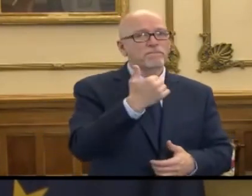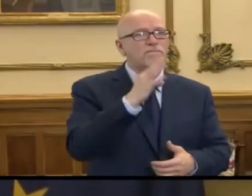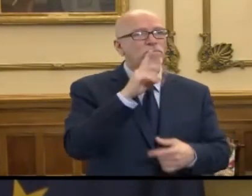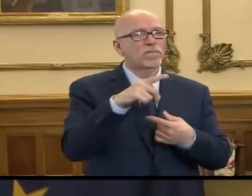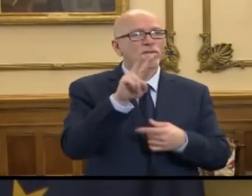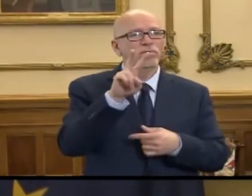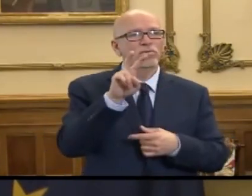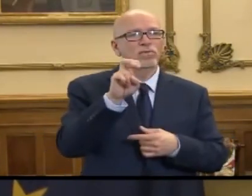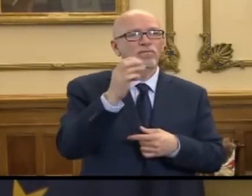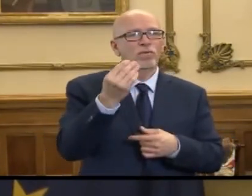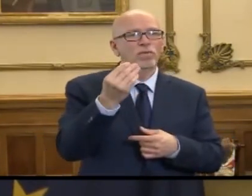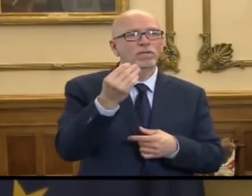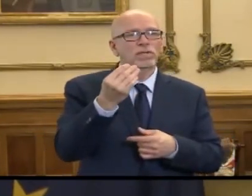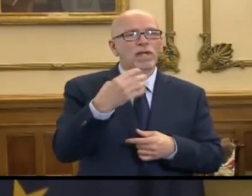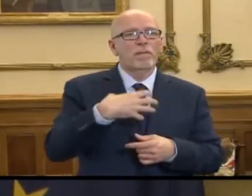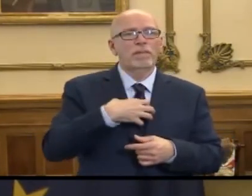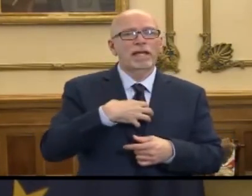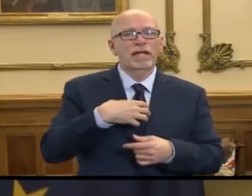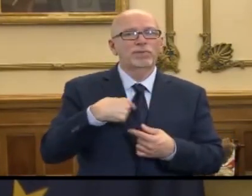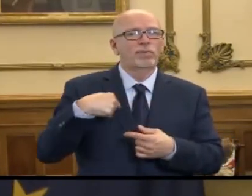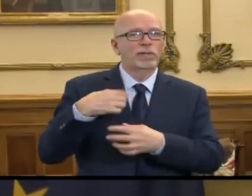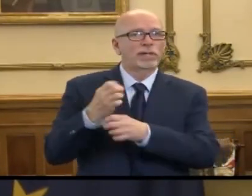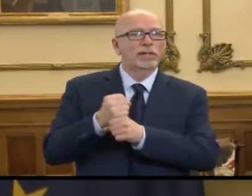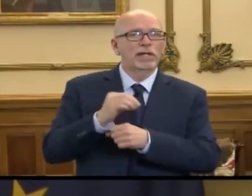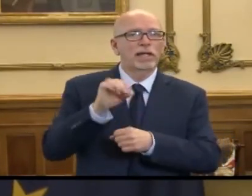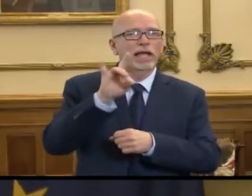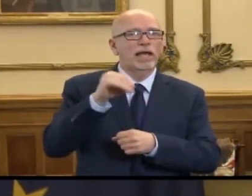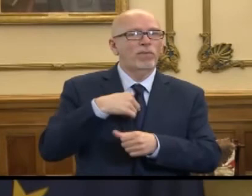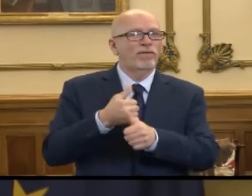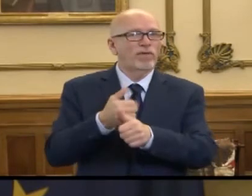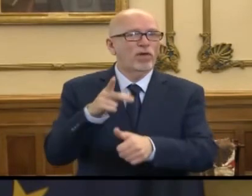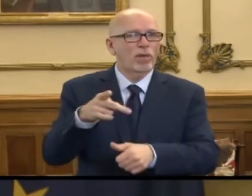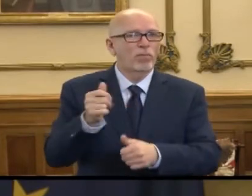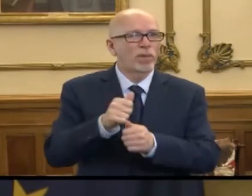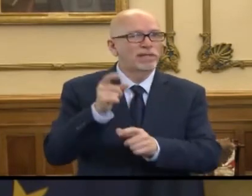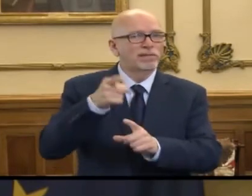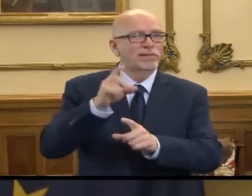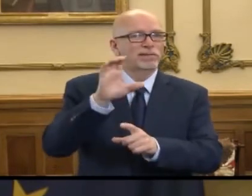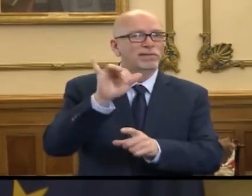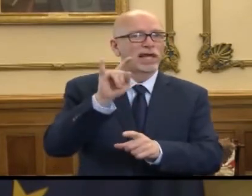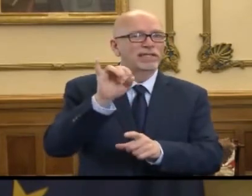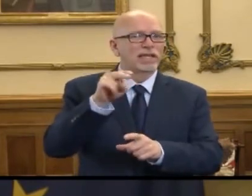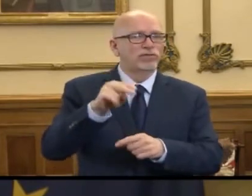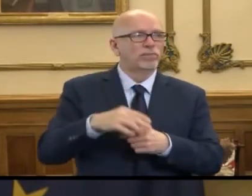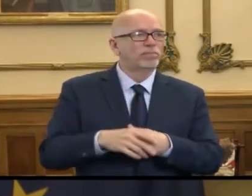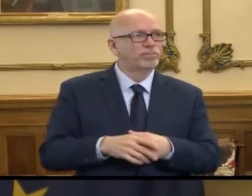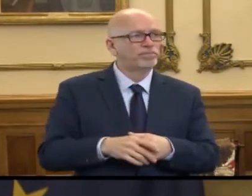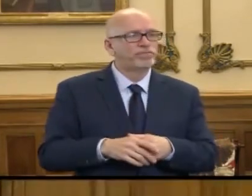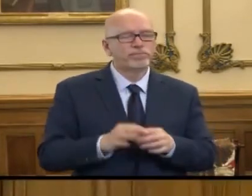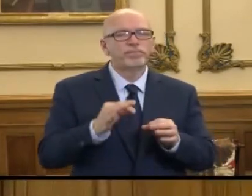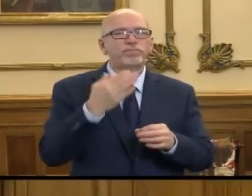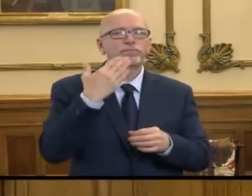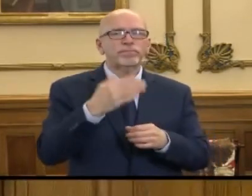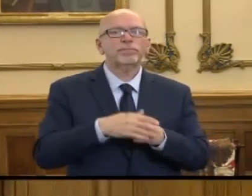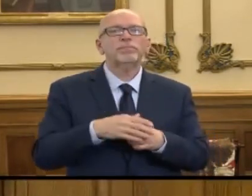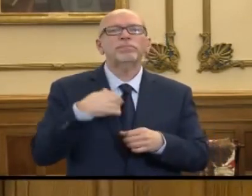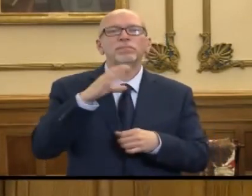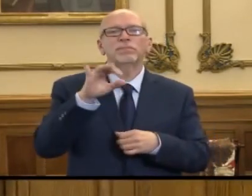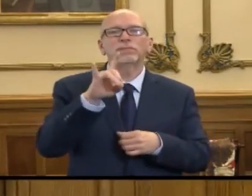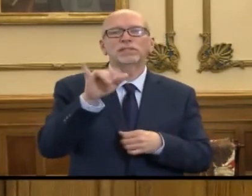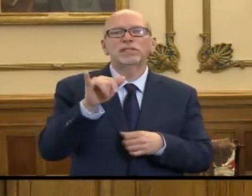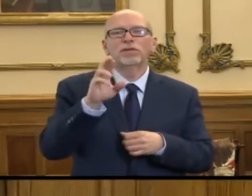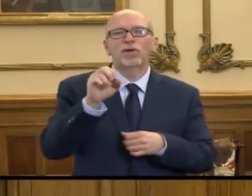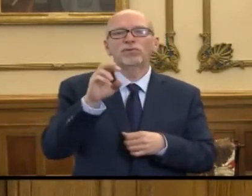214 complaints that were sent in and the 80 that were followed up with citations and anything else? Absolutely. Cindy